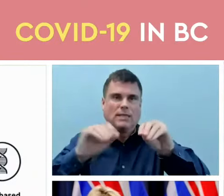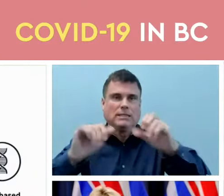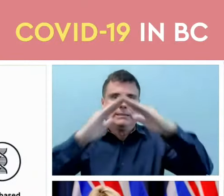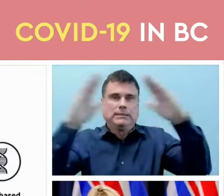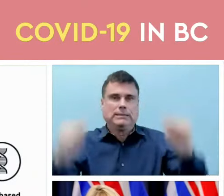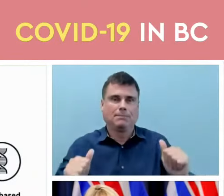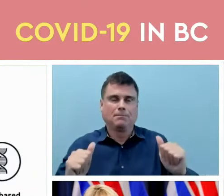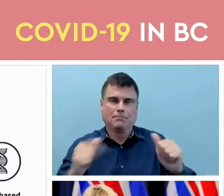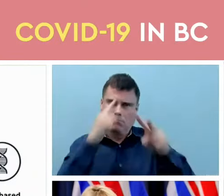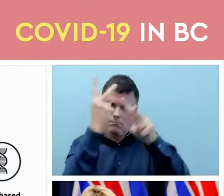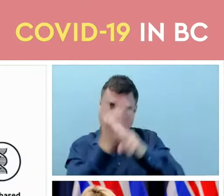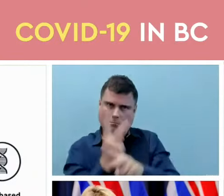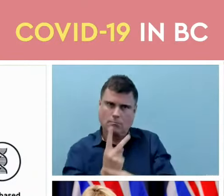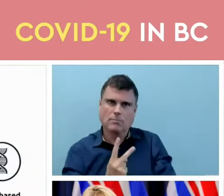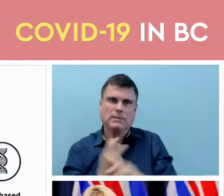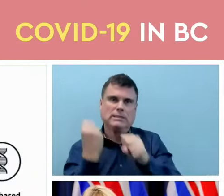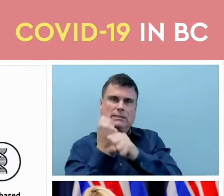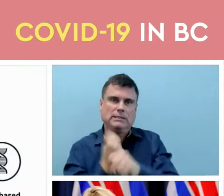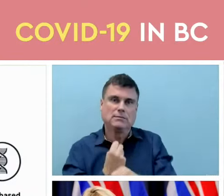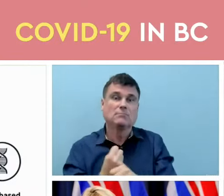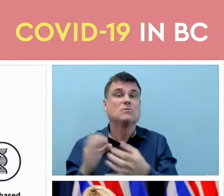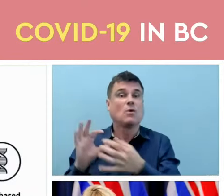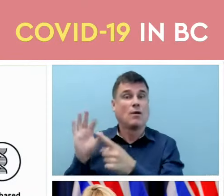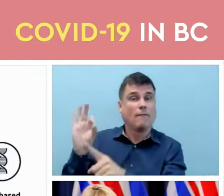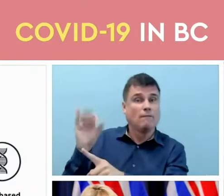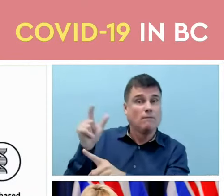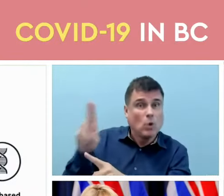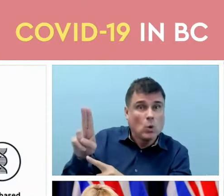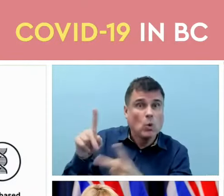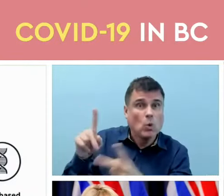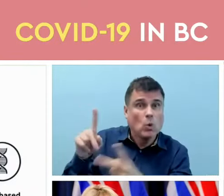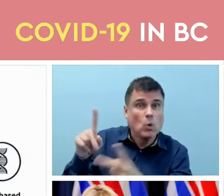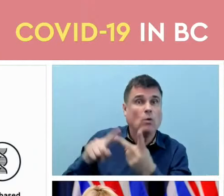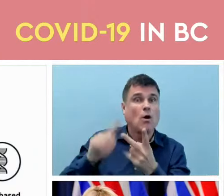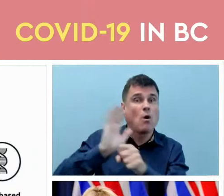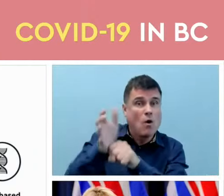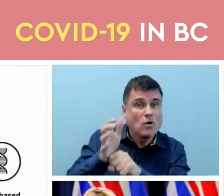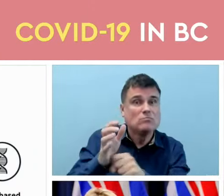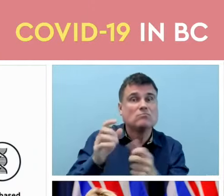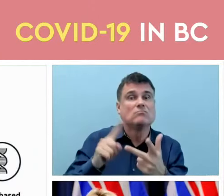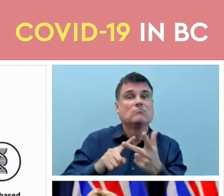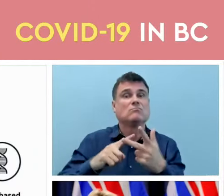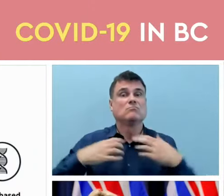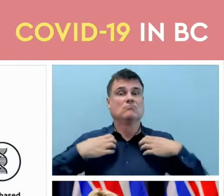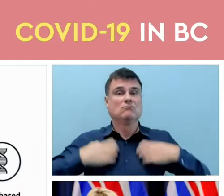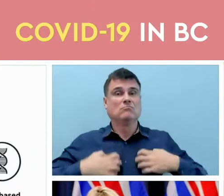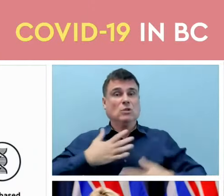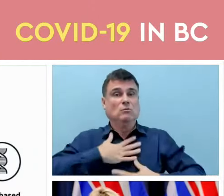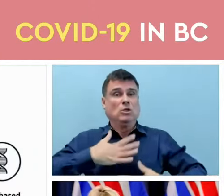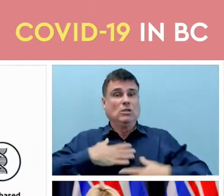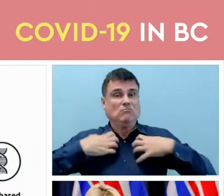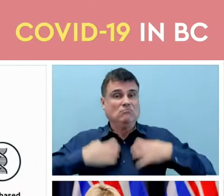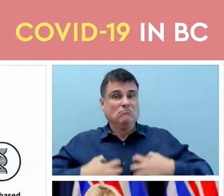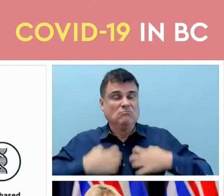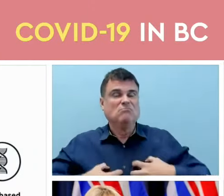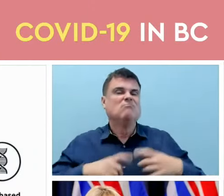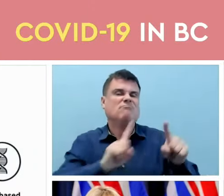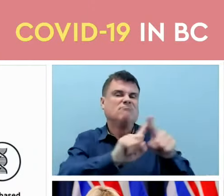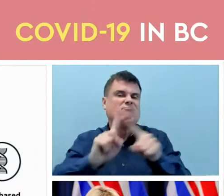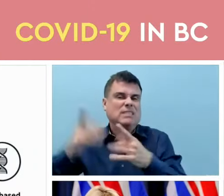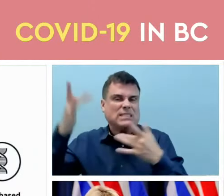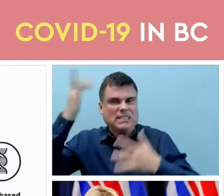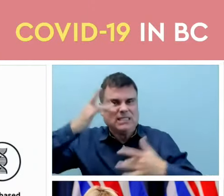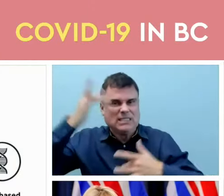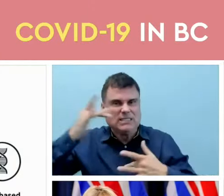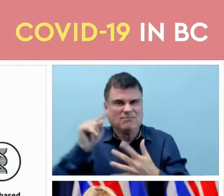includes things like influenza, COVID, RSV and parainfluenza. We're looking at, we will be and continue